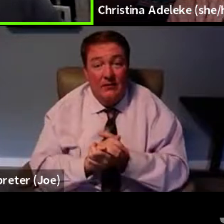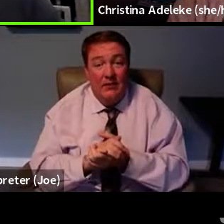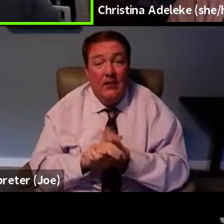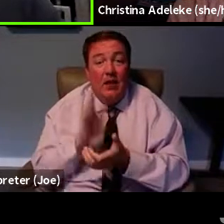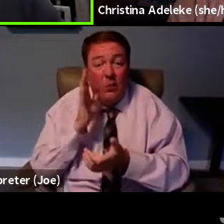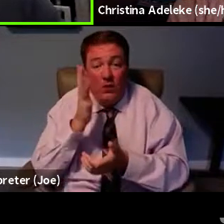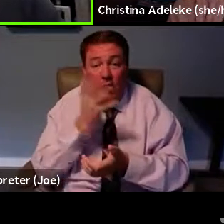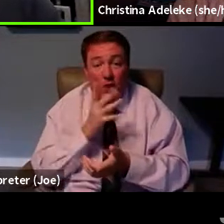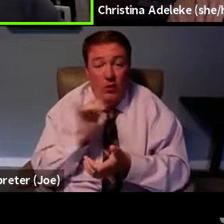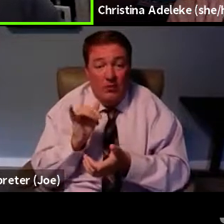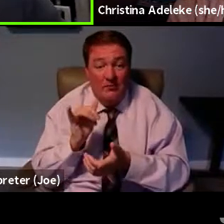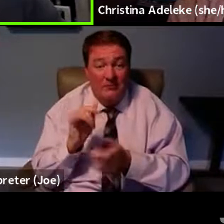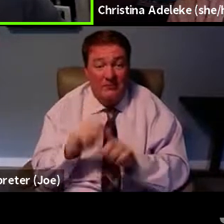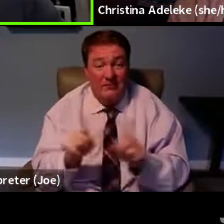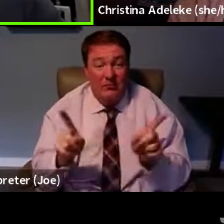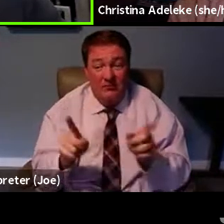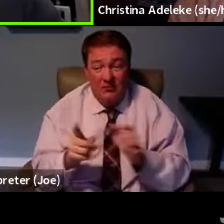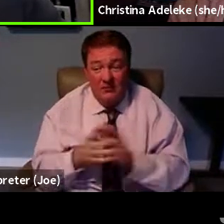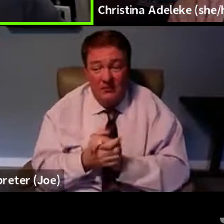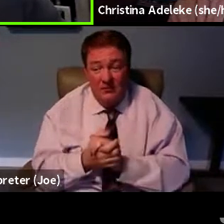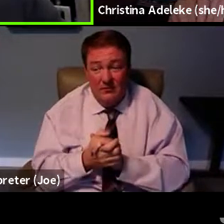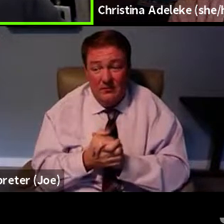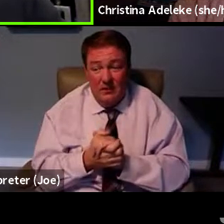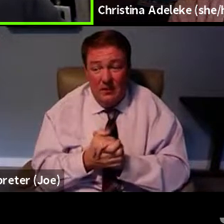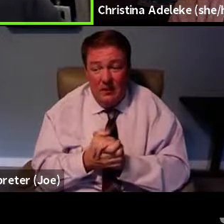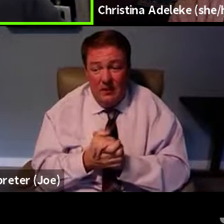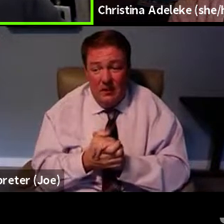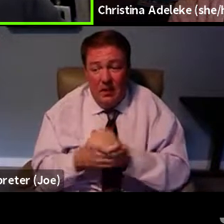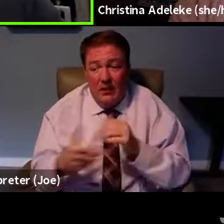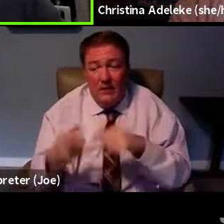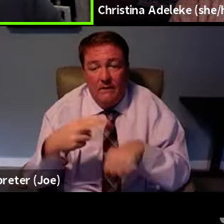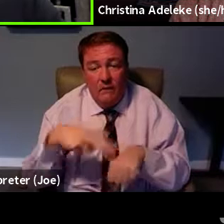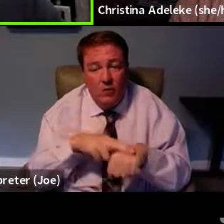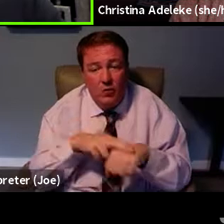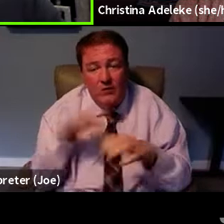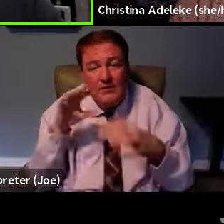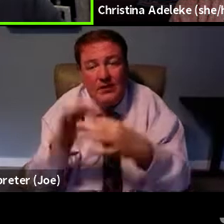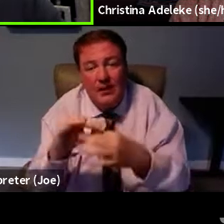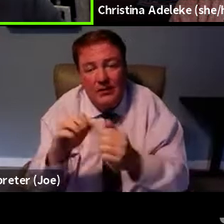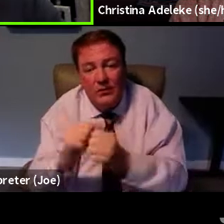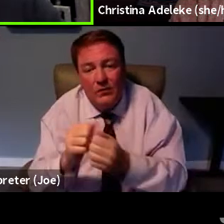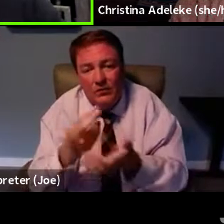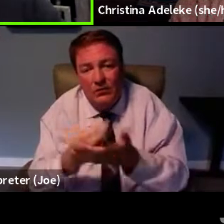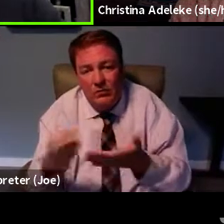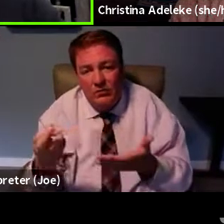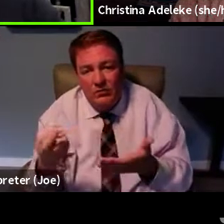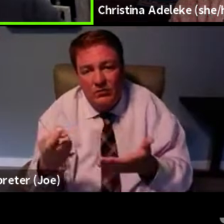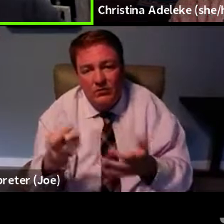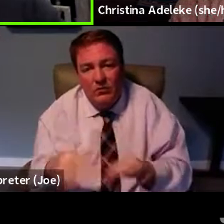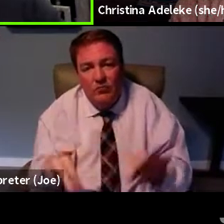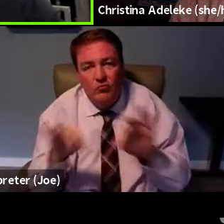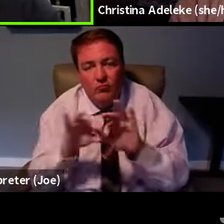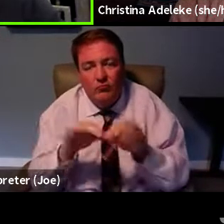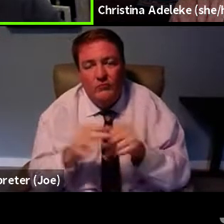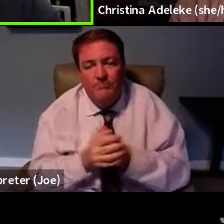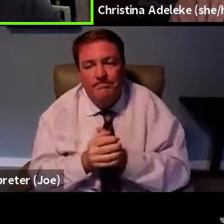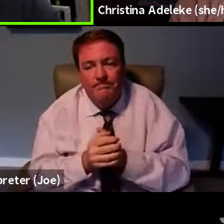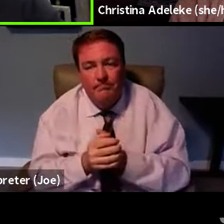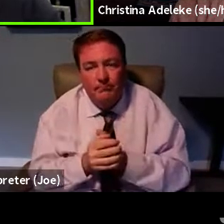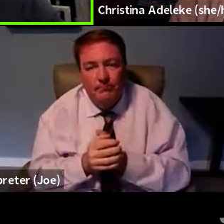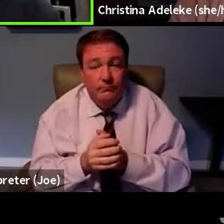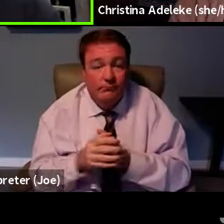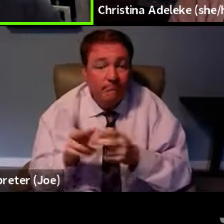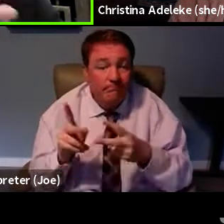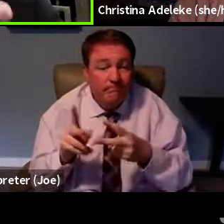different. And then, of course, connecting them to resources, I think is crucial, as Christina said, whether